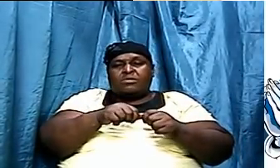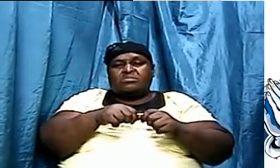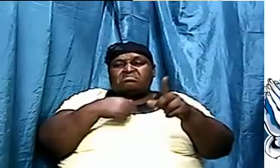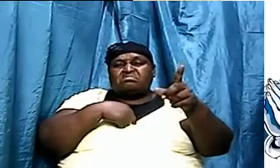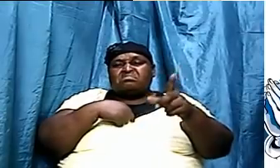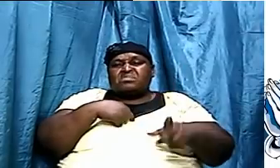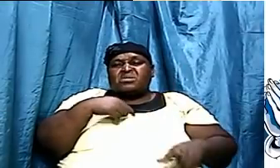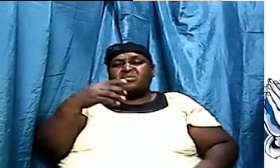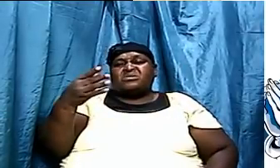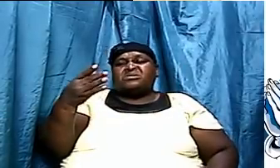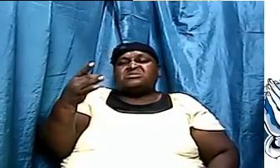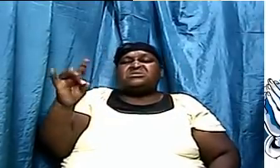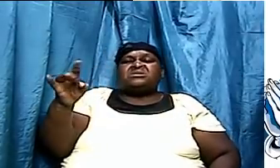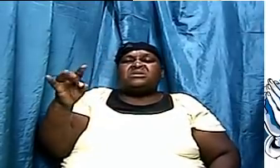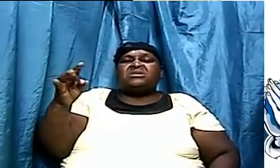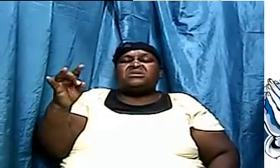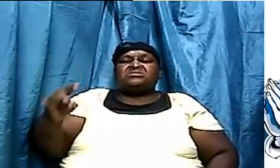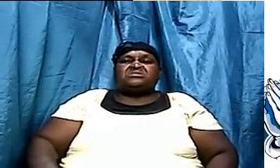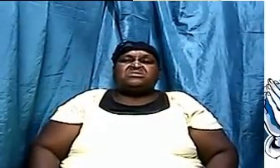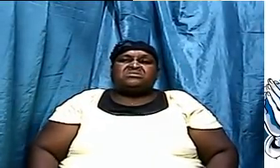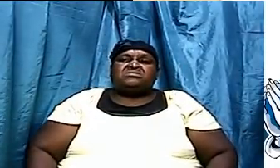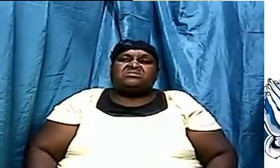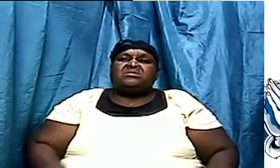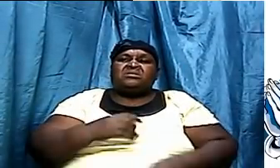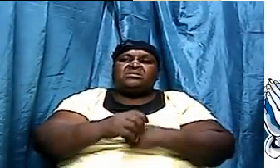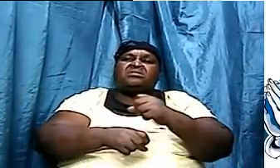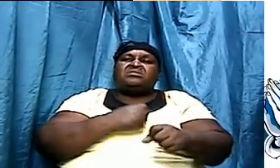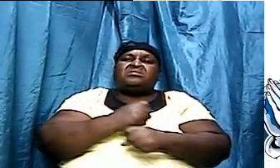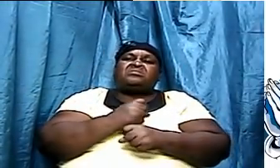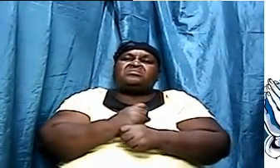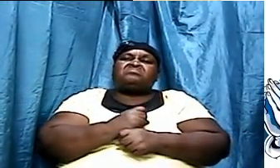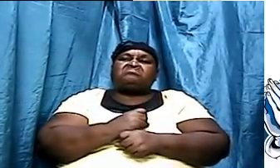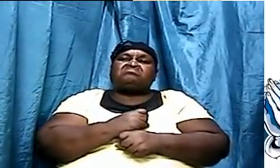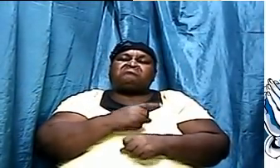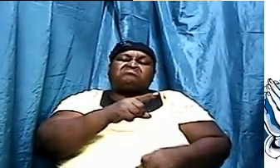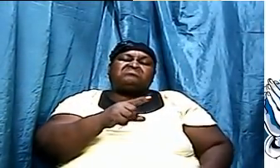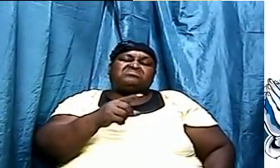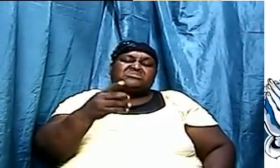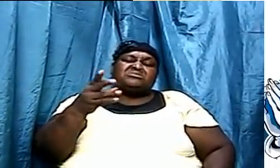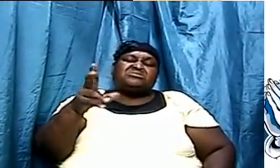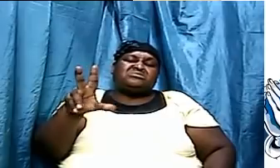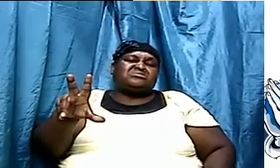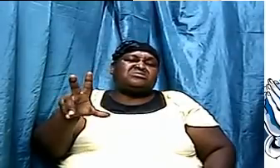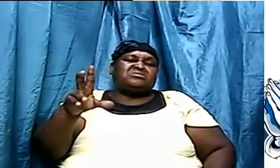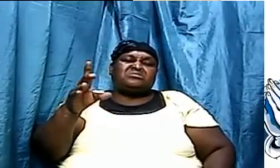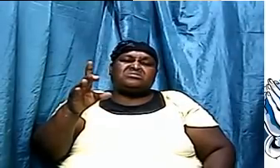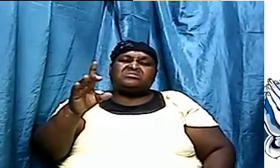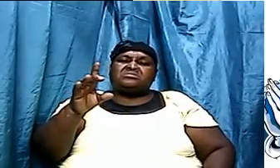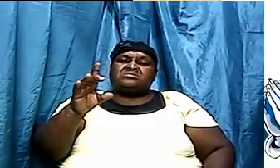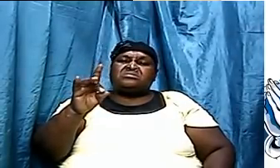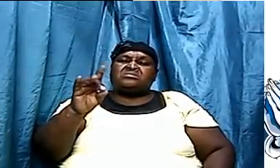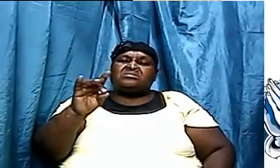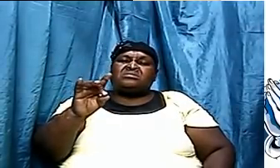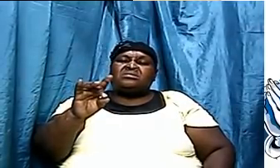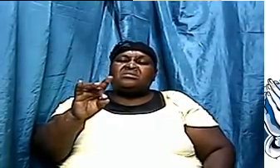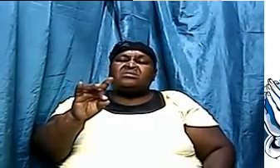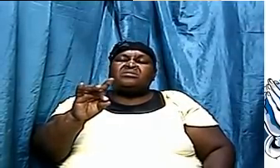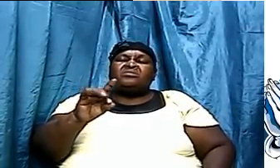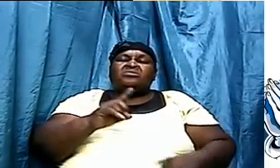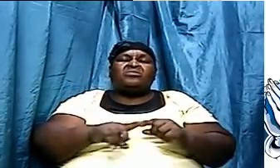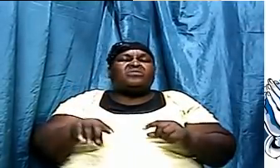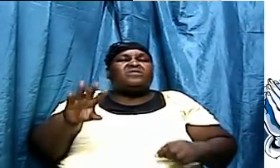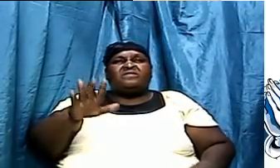and I know some of the people they said boy why young boy I just 37 but I really don't feel like I'm 18 anymore